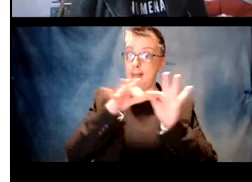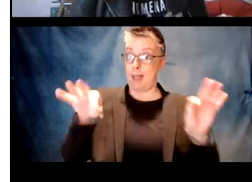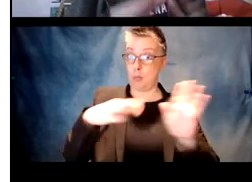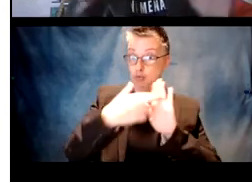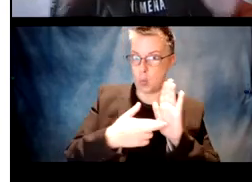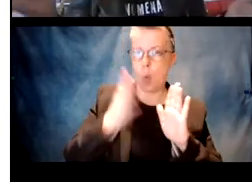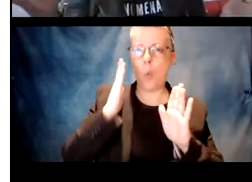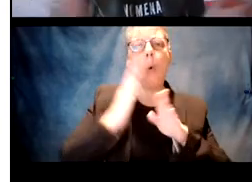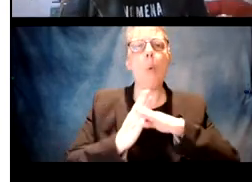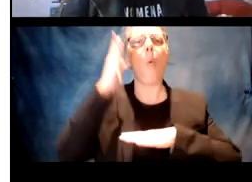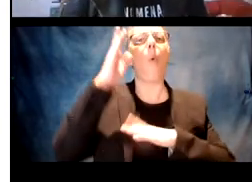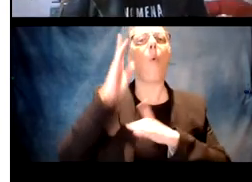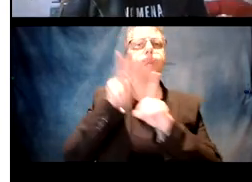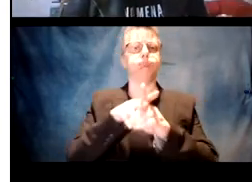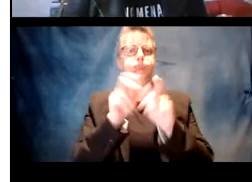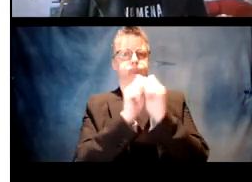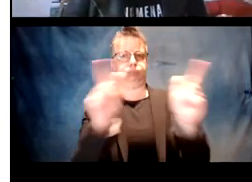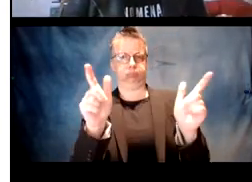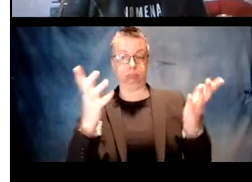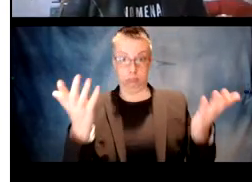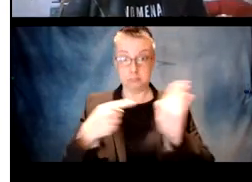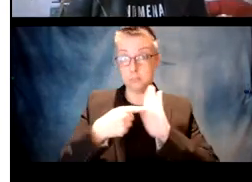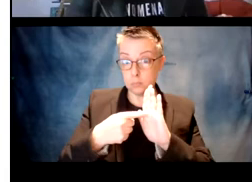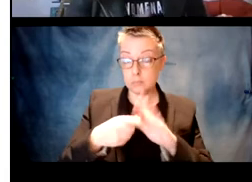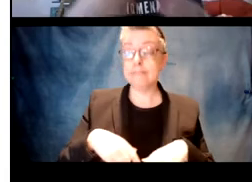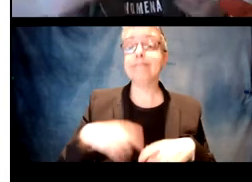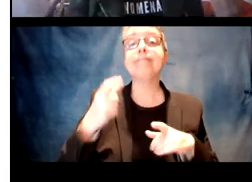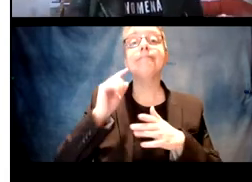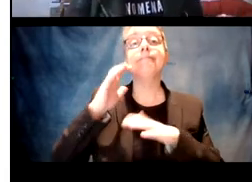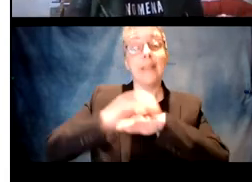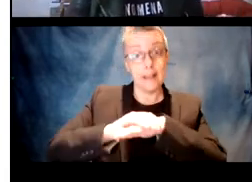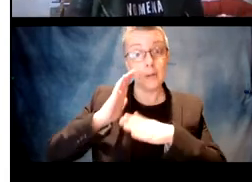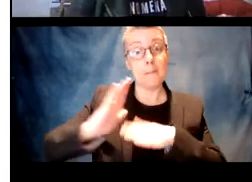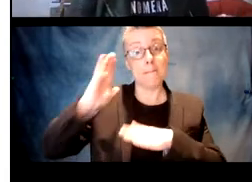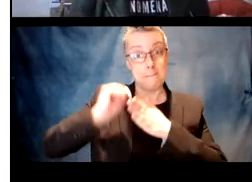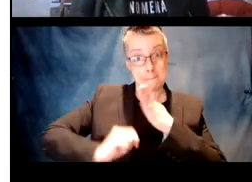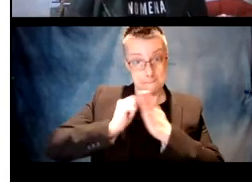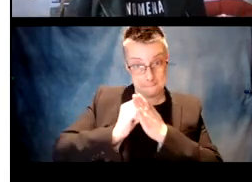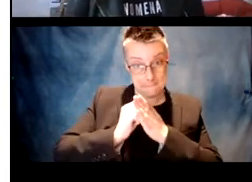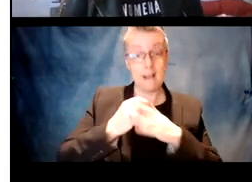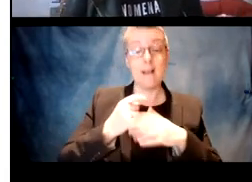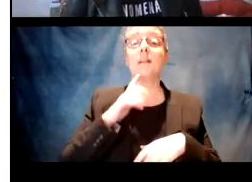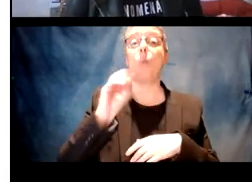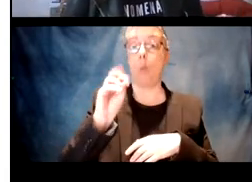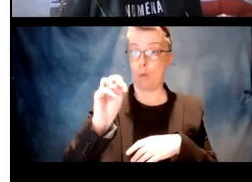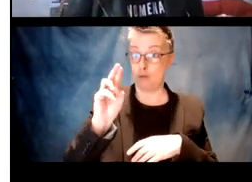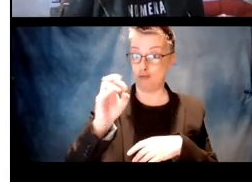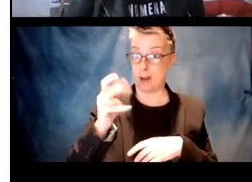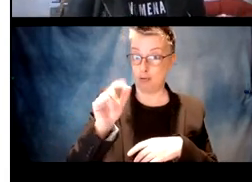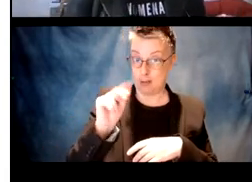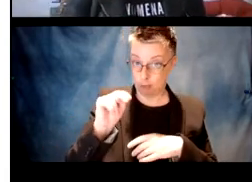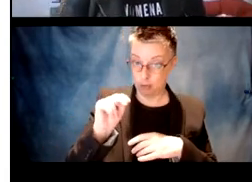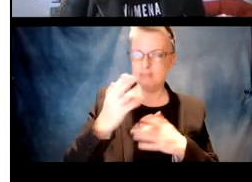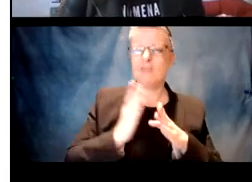language, a language rule, they apply these rules to an overly broad set of words. And one example of this is